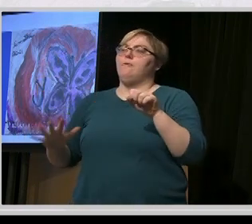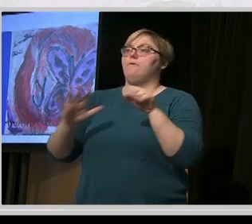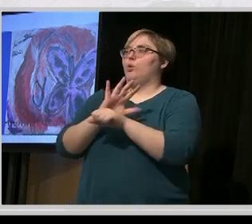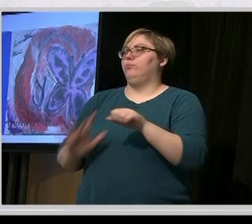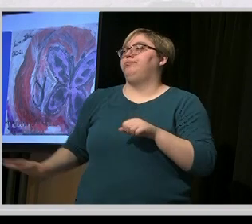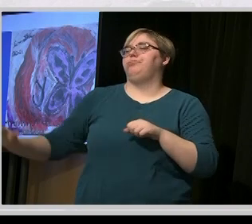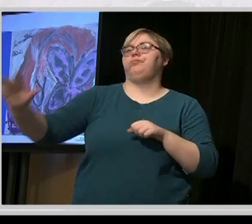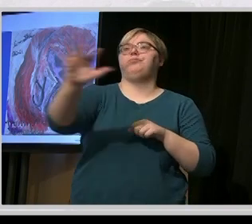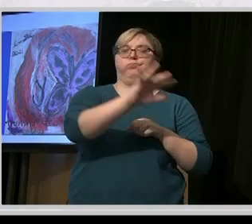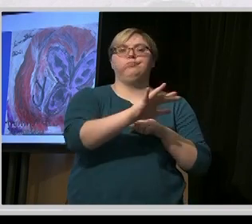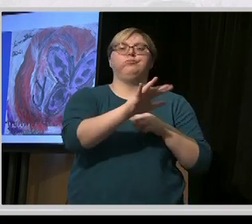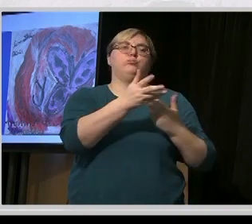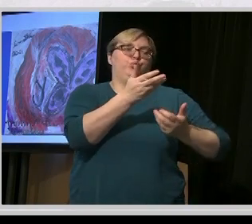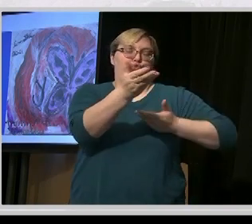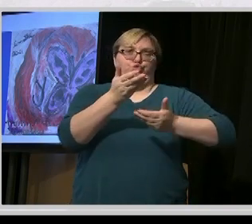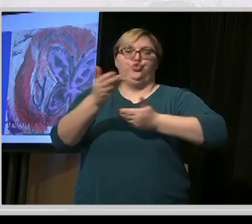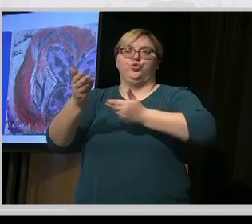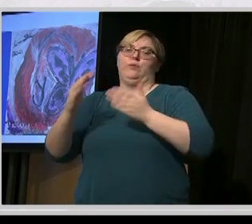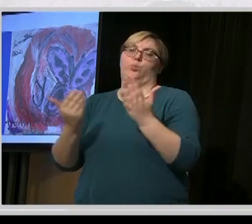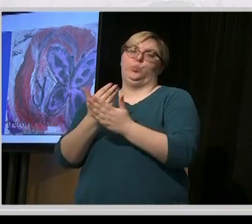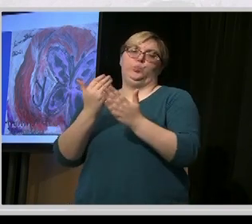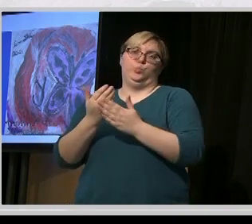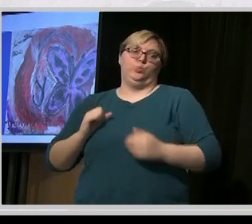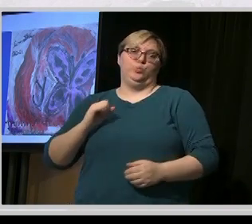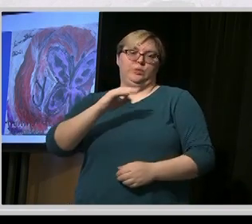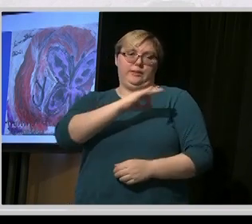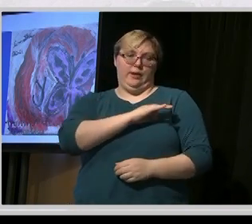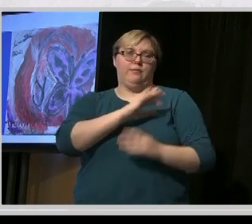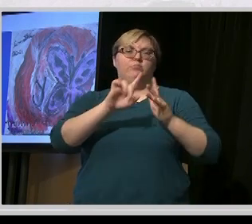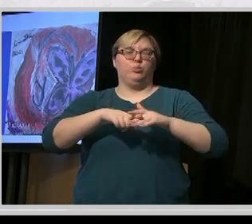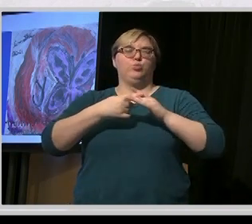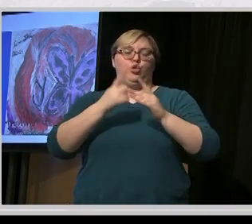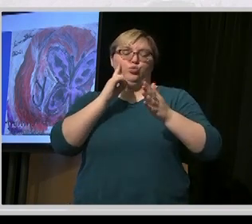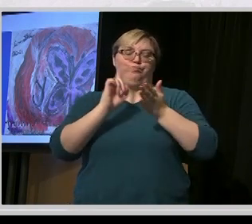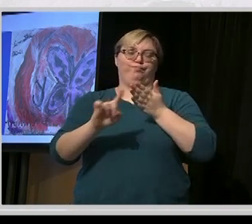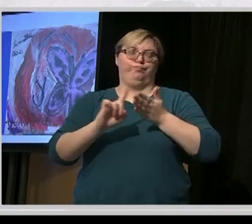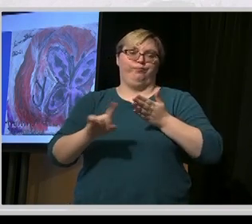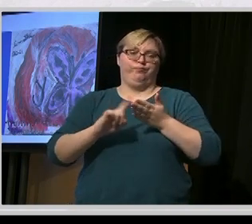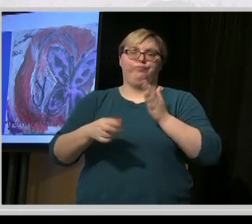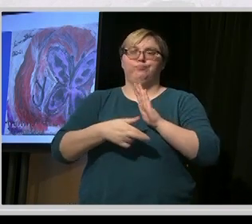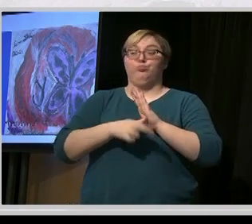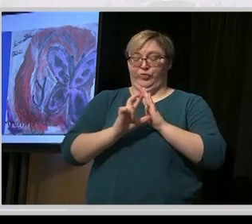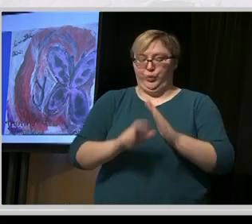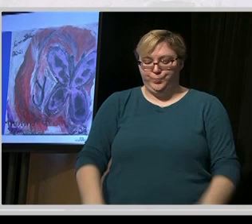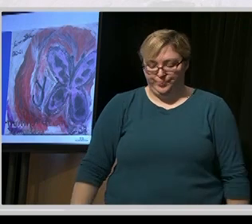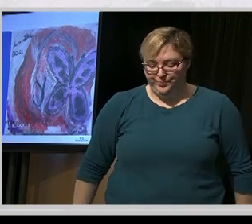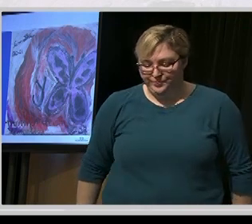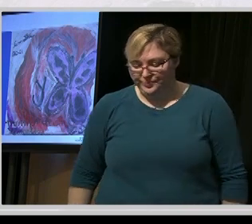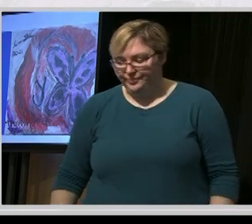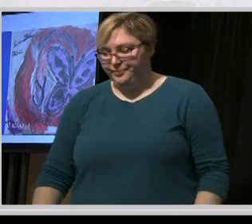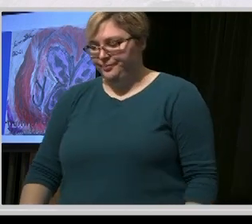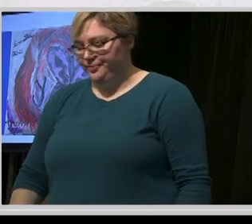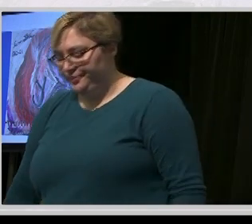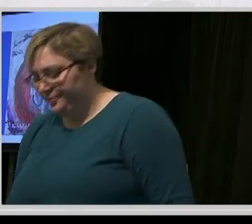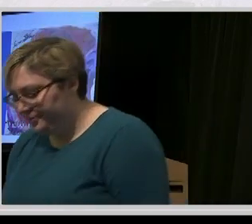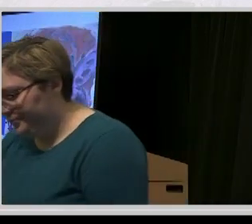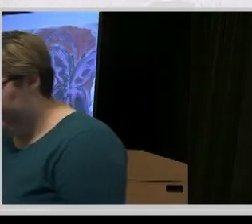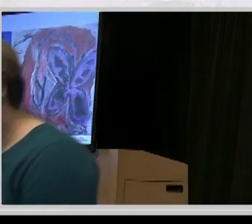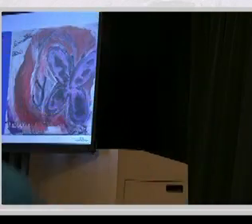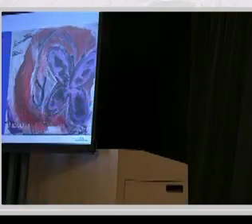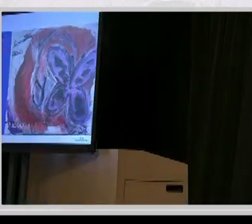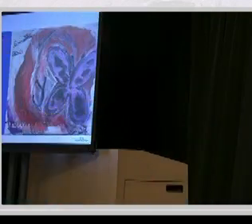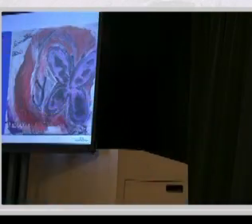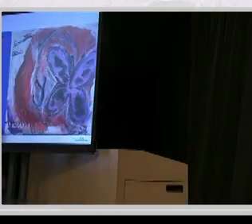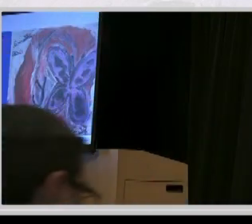staff. And then we'll start doing our review of all that. Okay. So the first direction is about better support for planning and coordination.